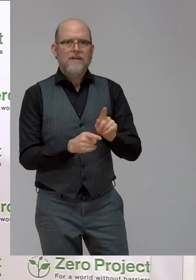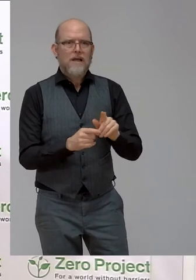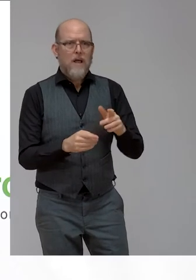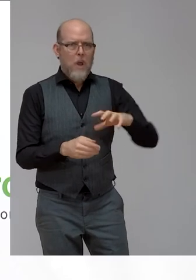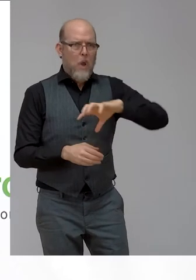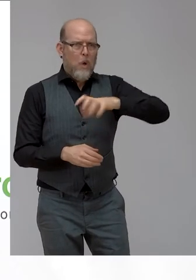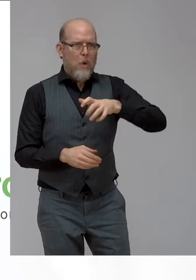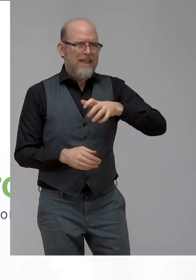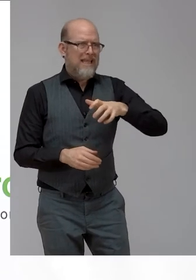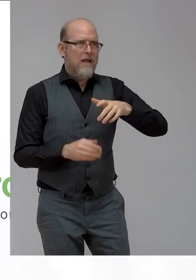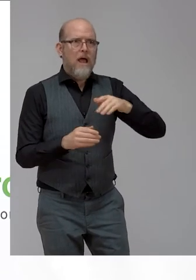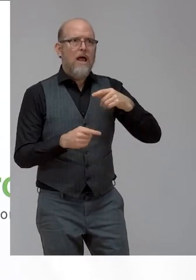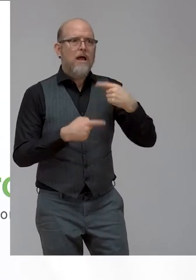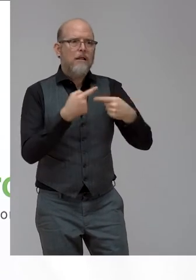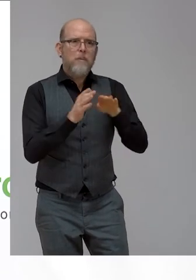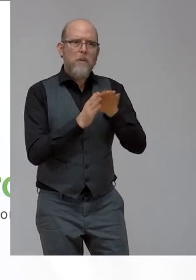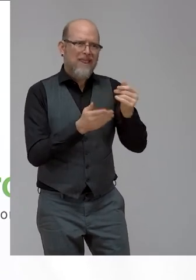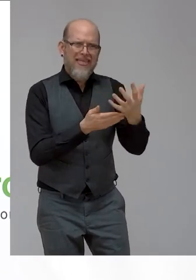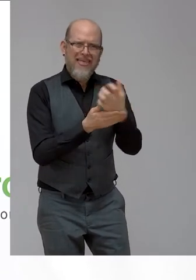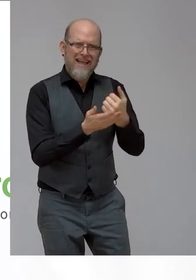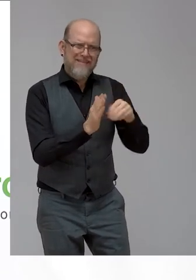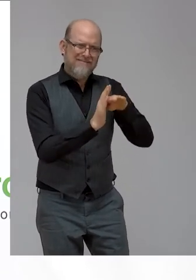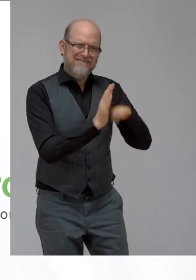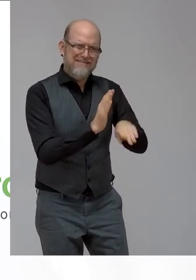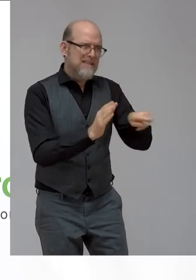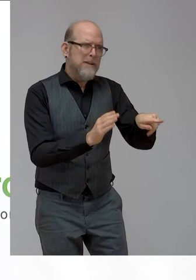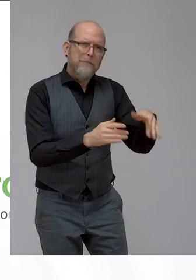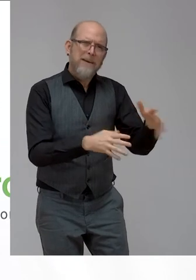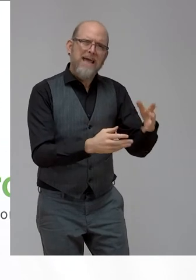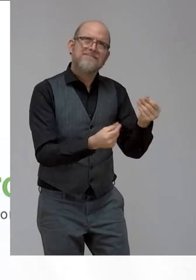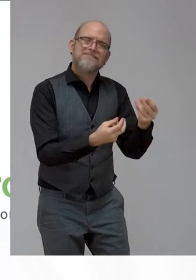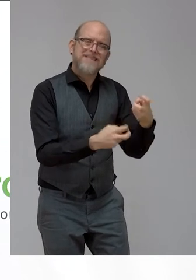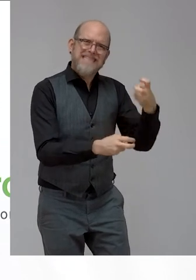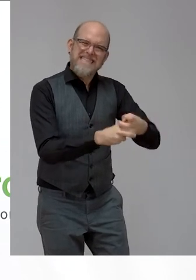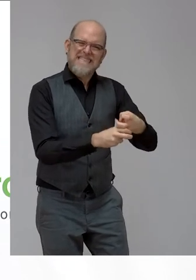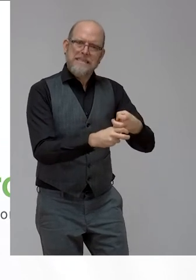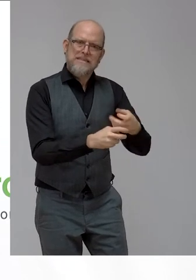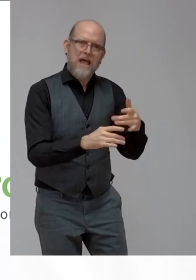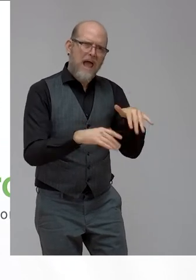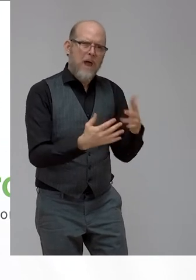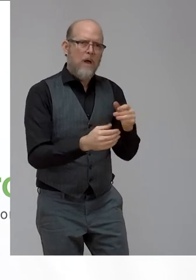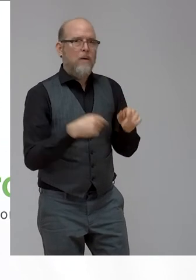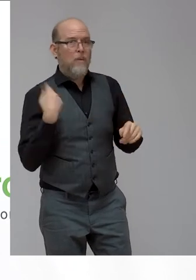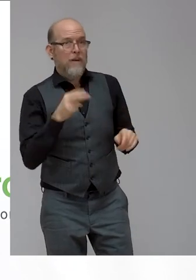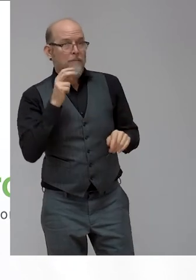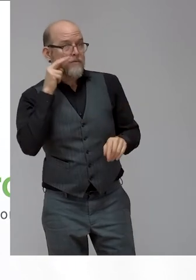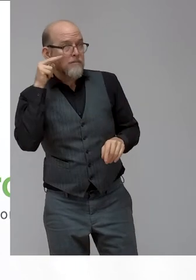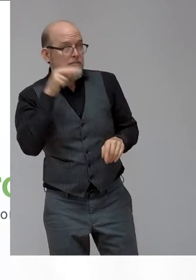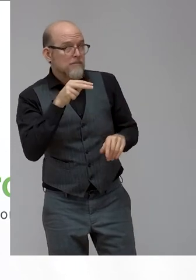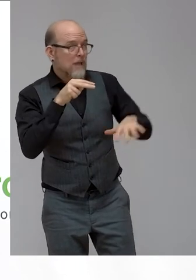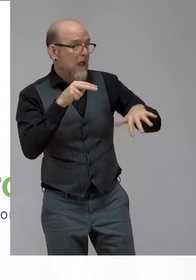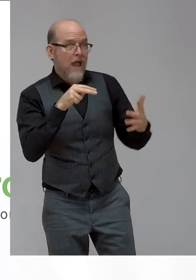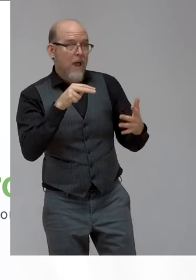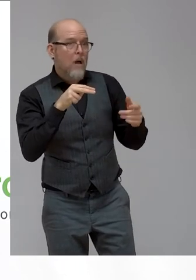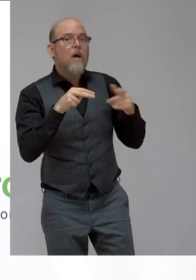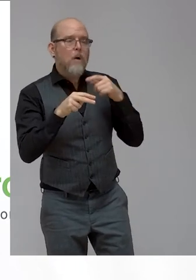when you look at it from the perspective of what is on the ground, and you want to reach